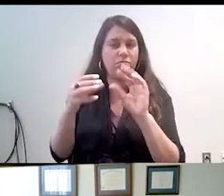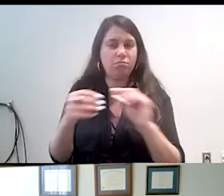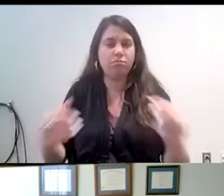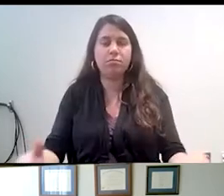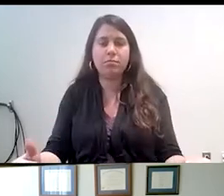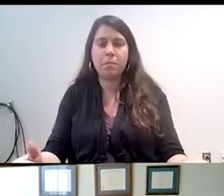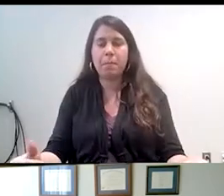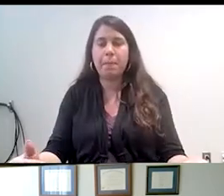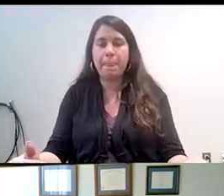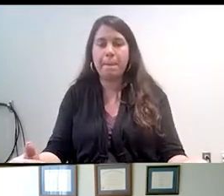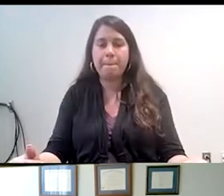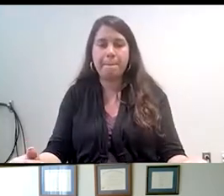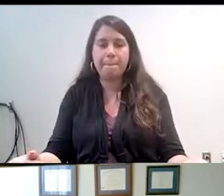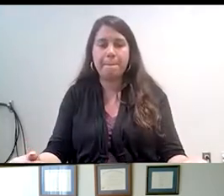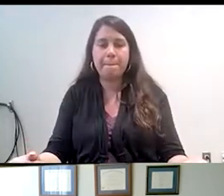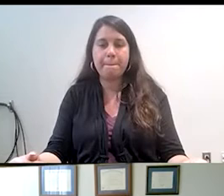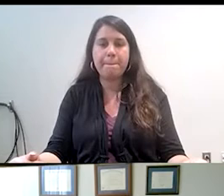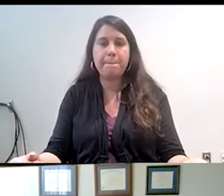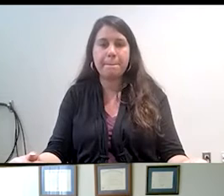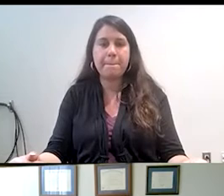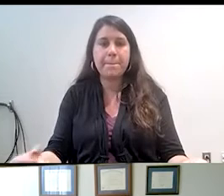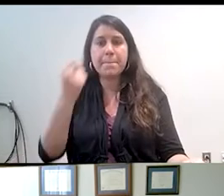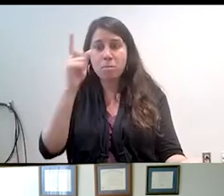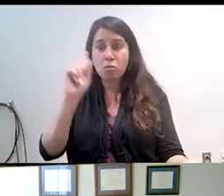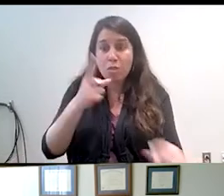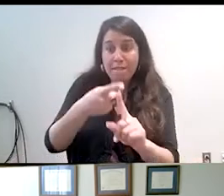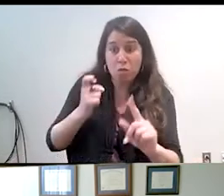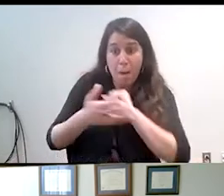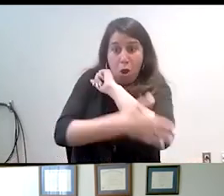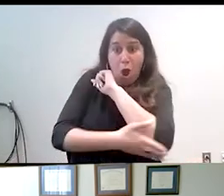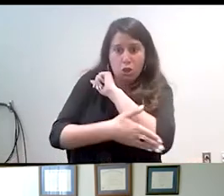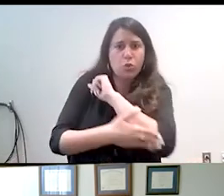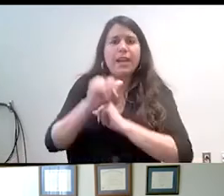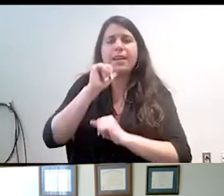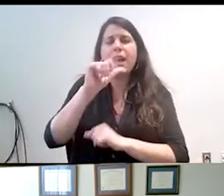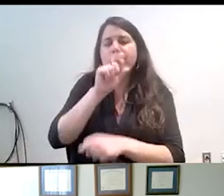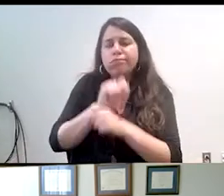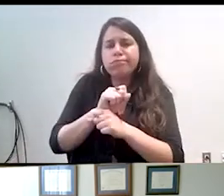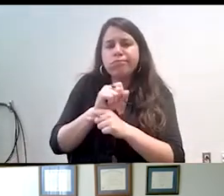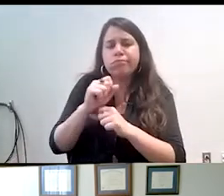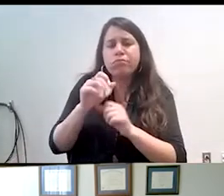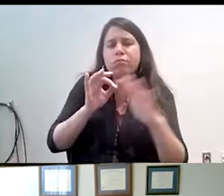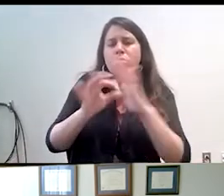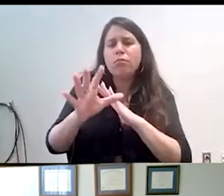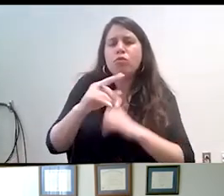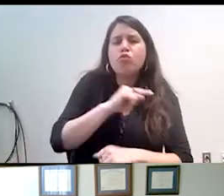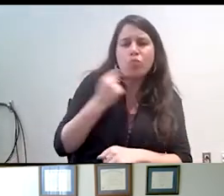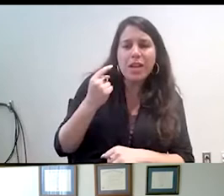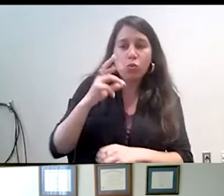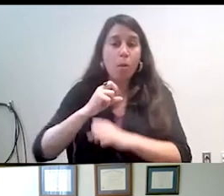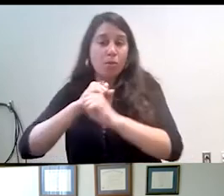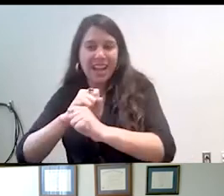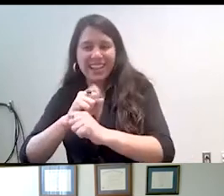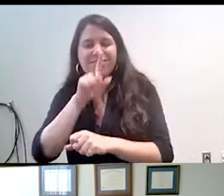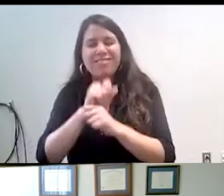And so the country of origin alone doesn't confer risk or protection from psychiatric illness. Rather, it's more of a complex